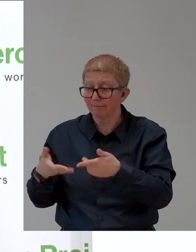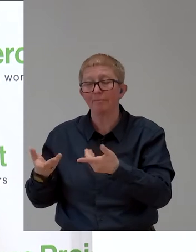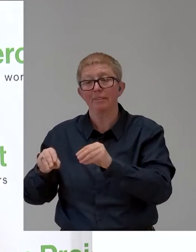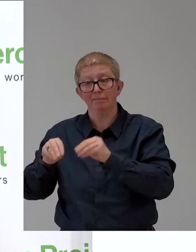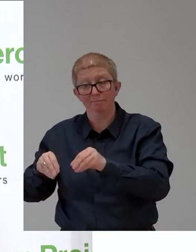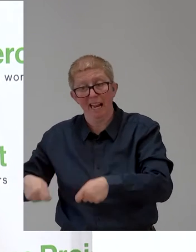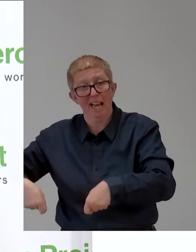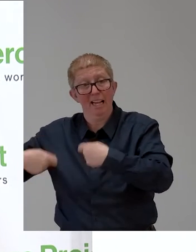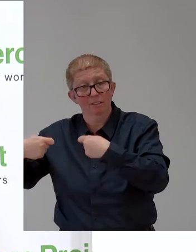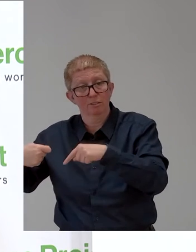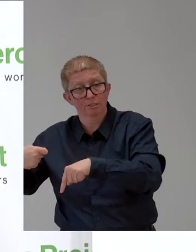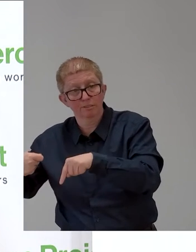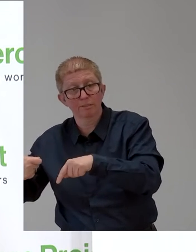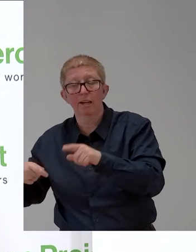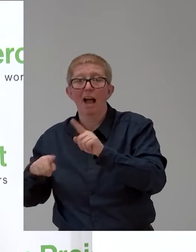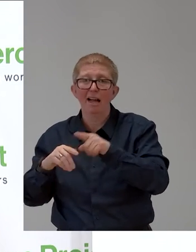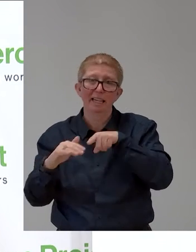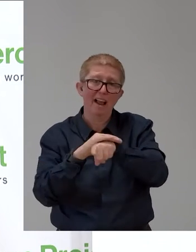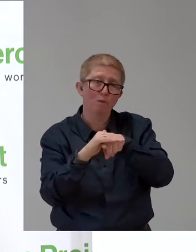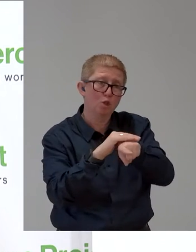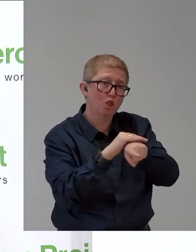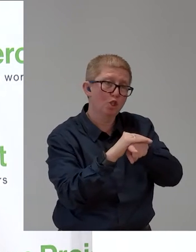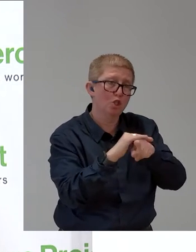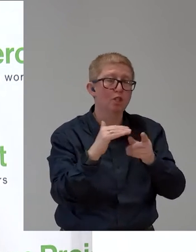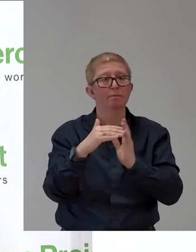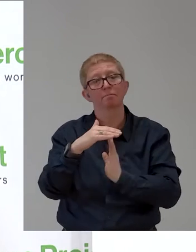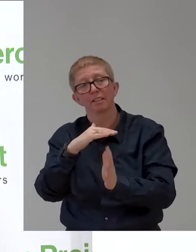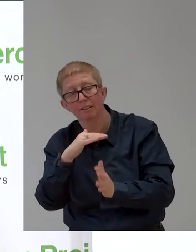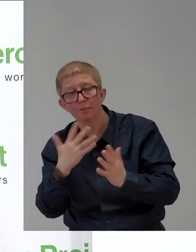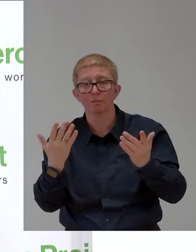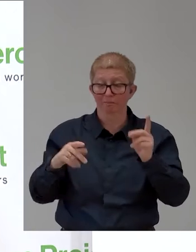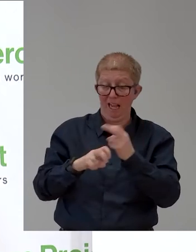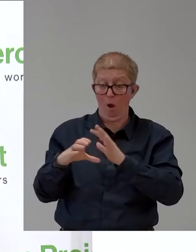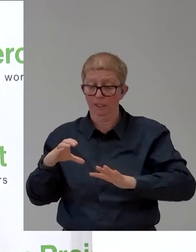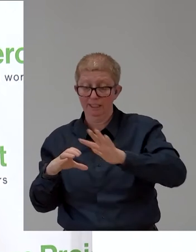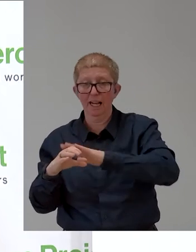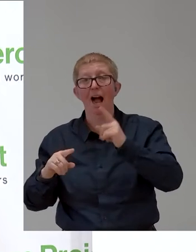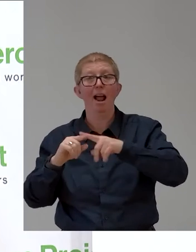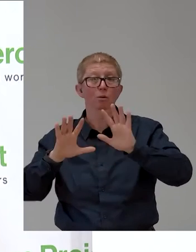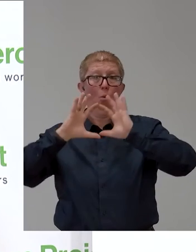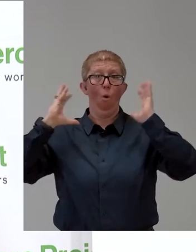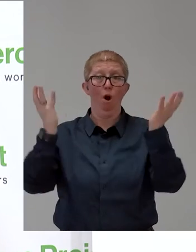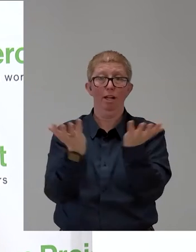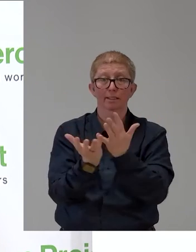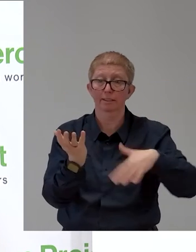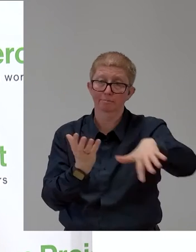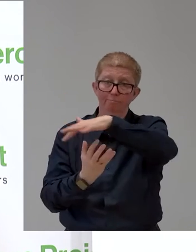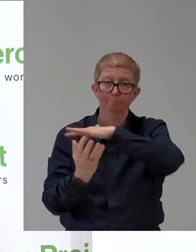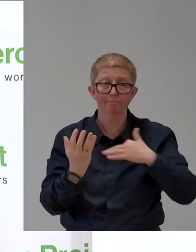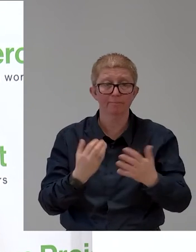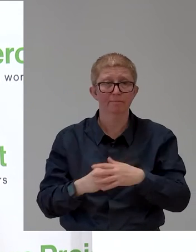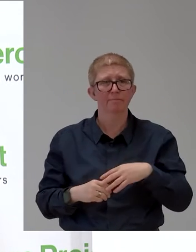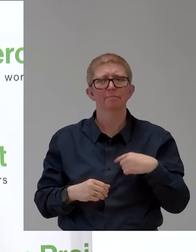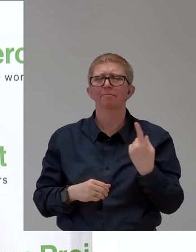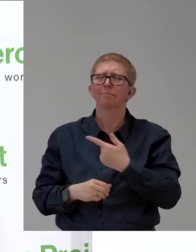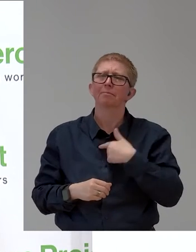but truly globally. And I experience inequality on a daily basis